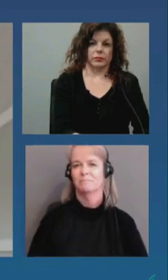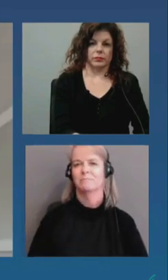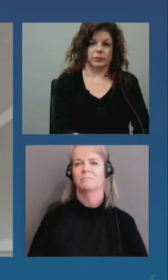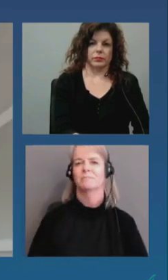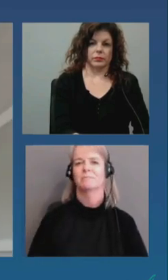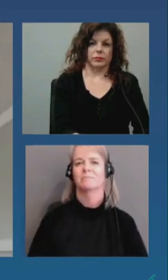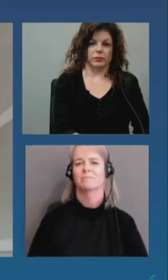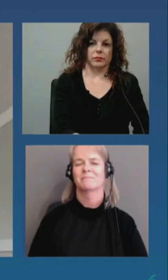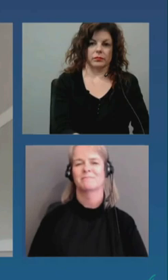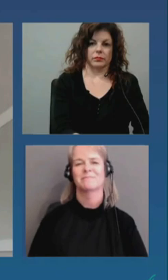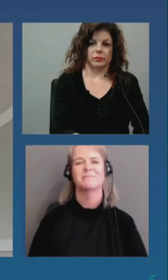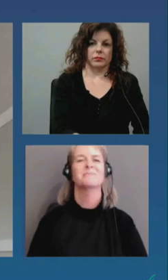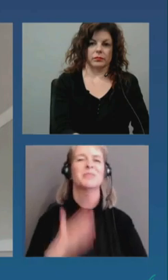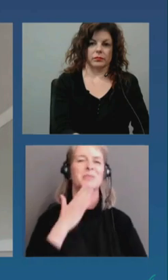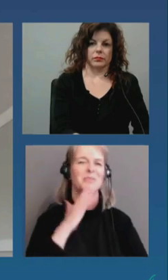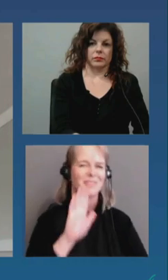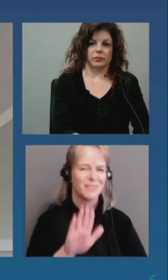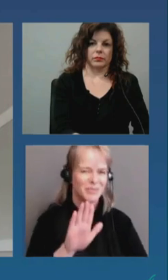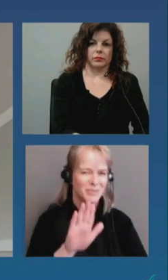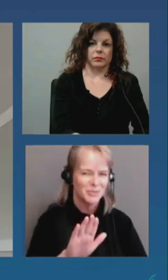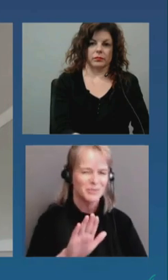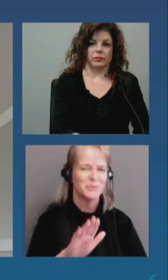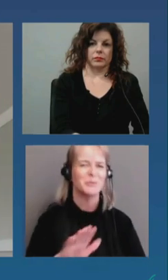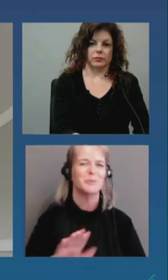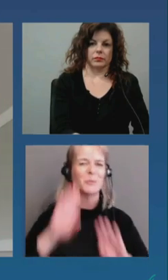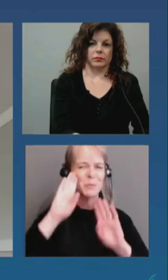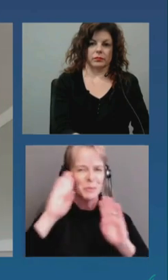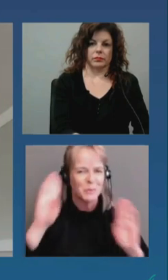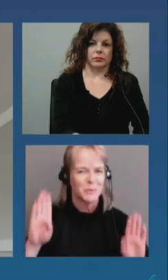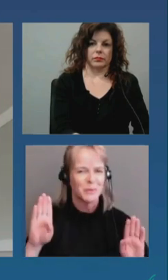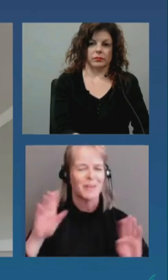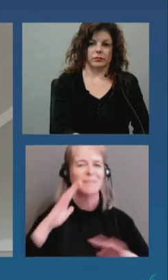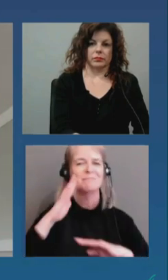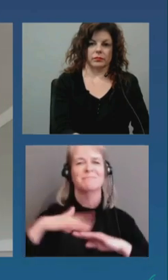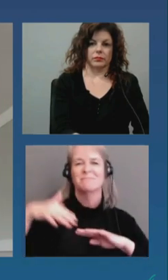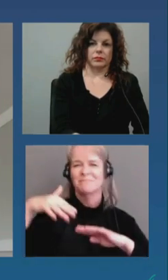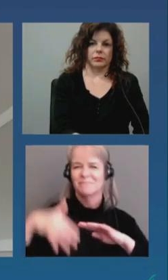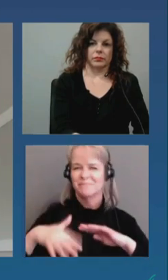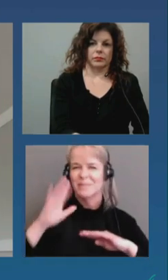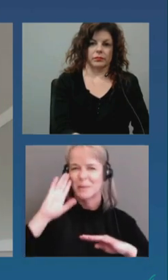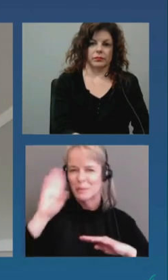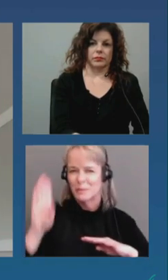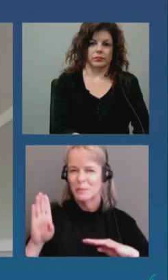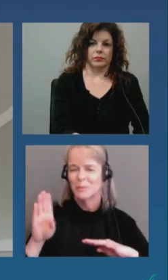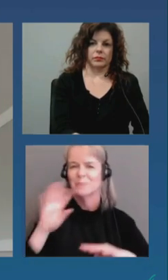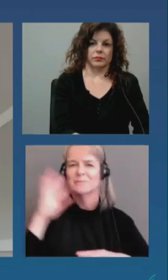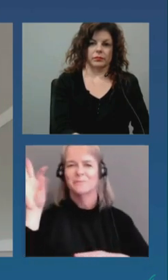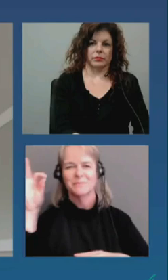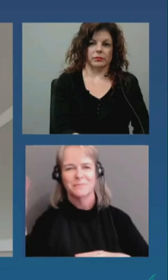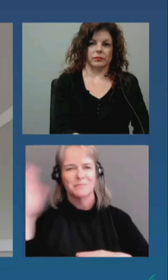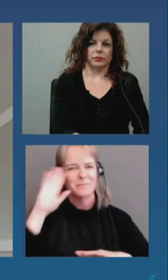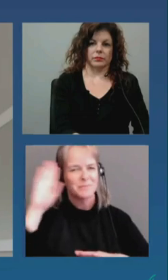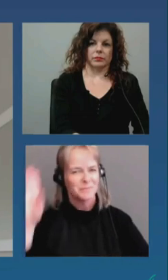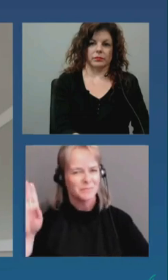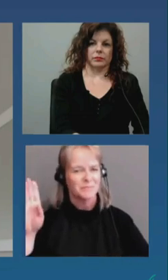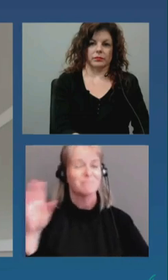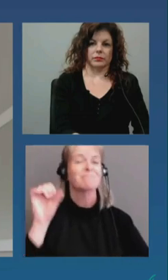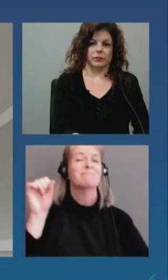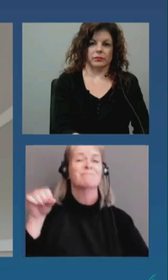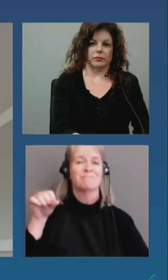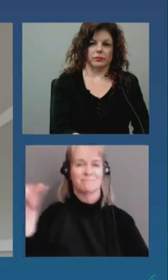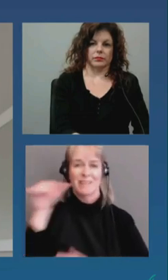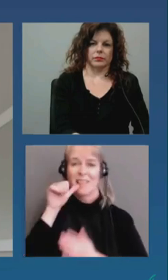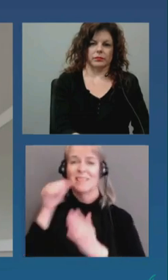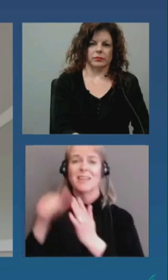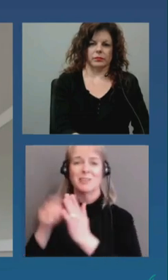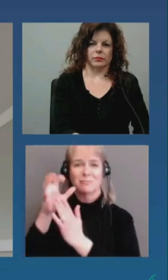Well, good afternoon, Kwe. Bonjour. And as Chair Eglai mentioned, a letter was sent yesterday to the Premier requesting